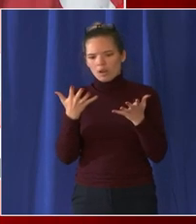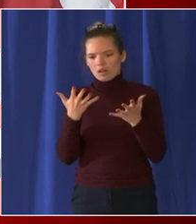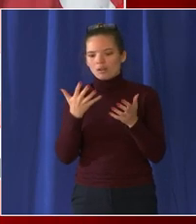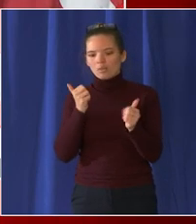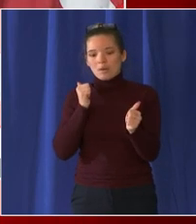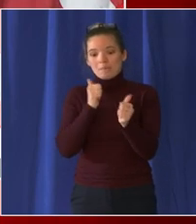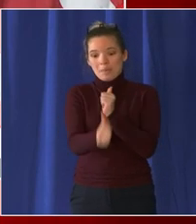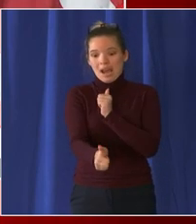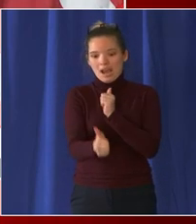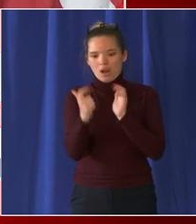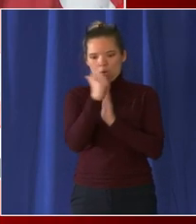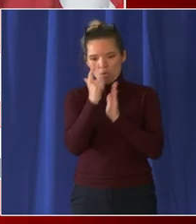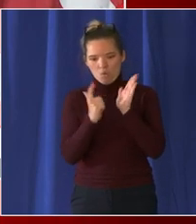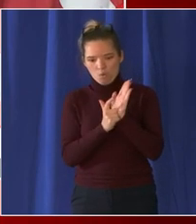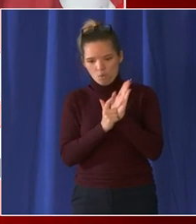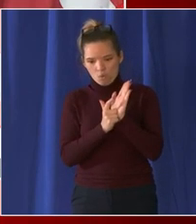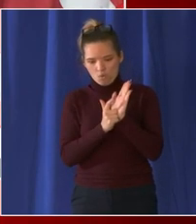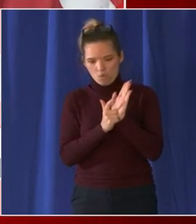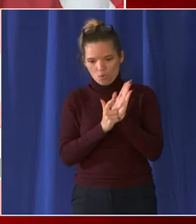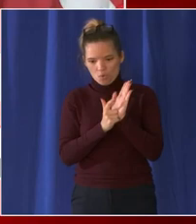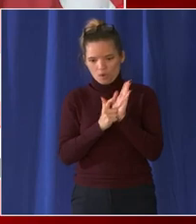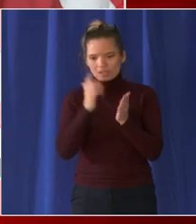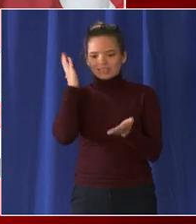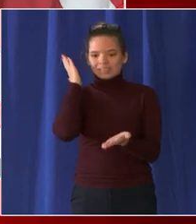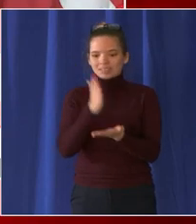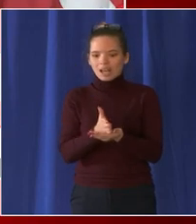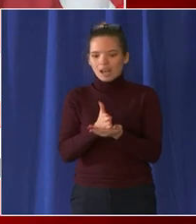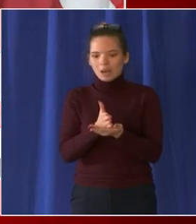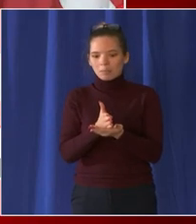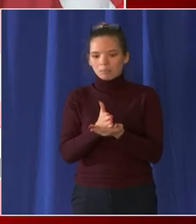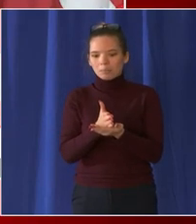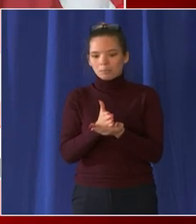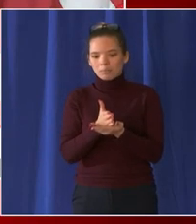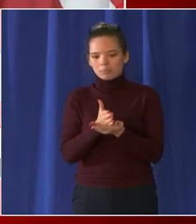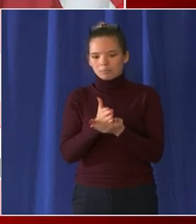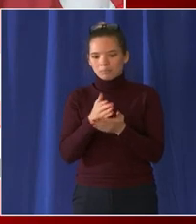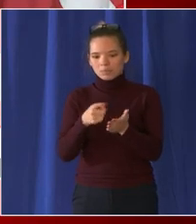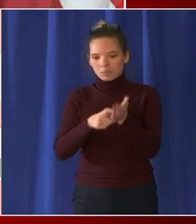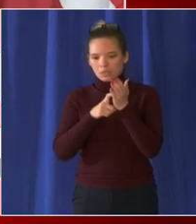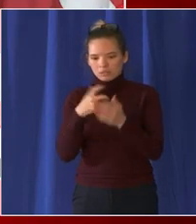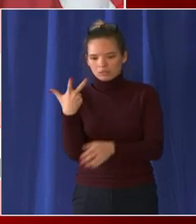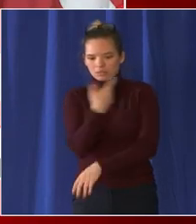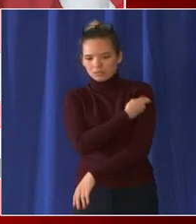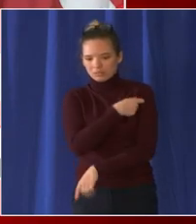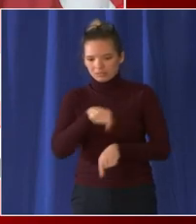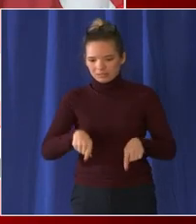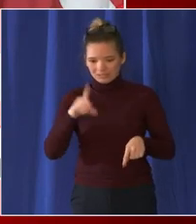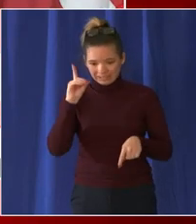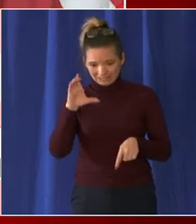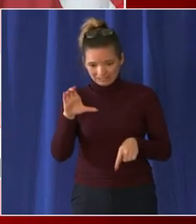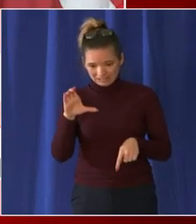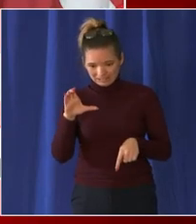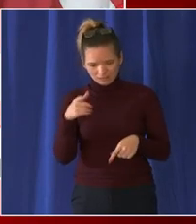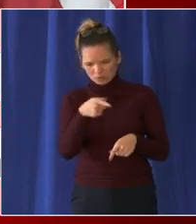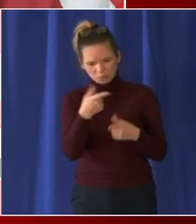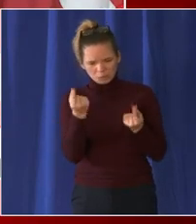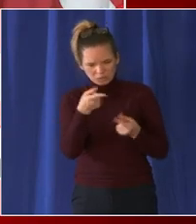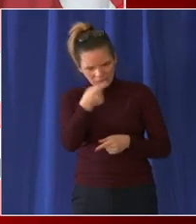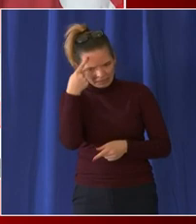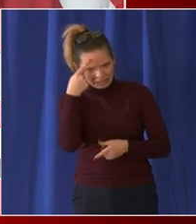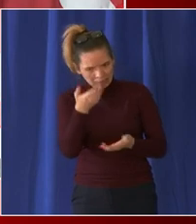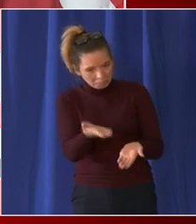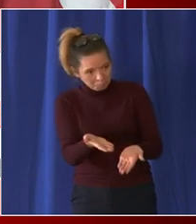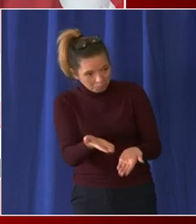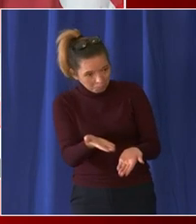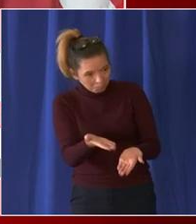students from going into effect what's your reaction uh it's it's another infringement on our autonomy uh as